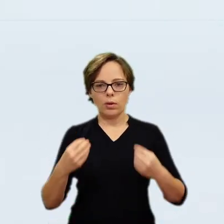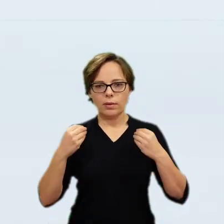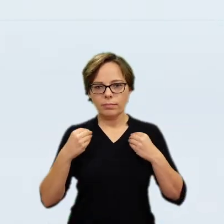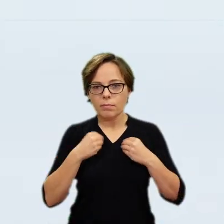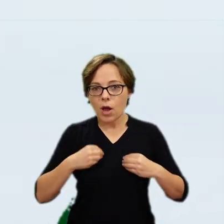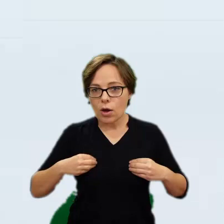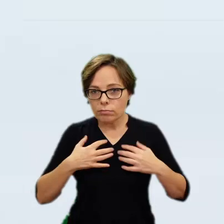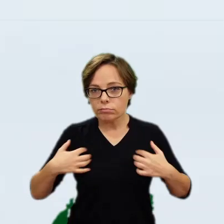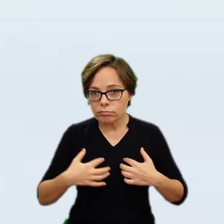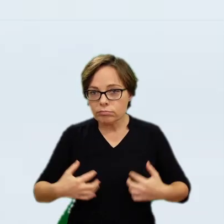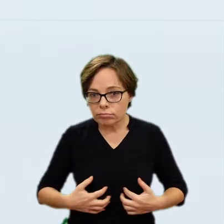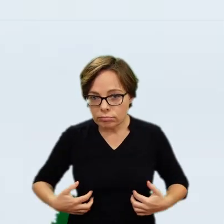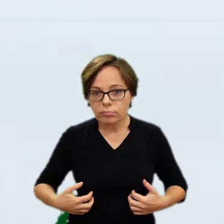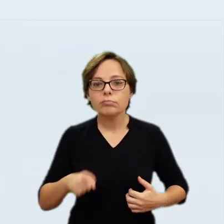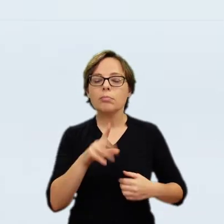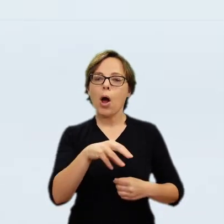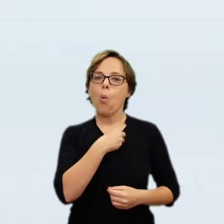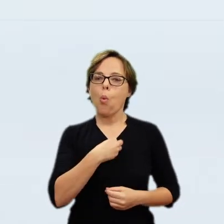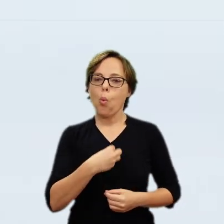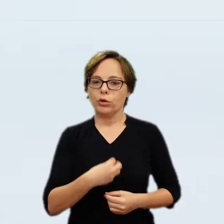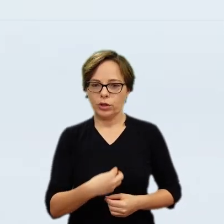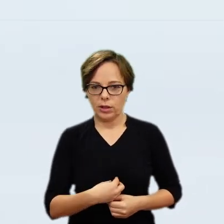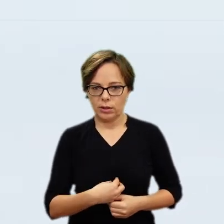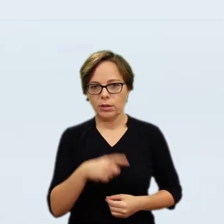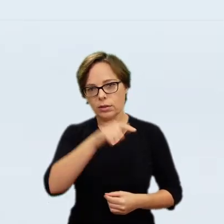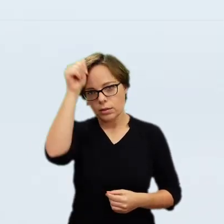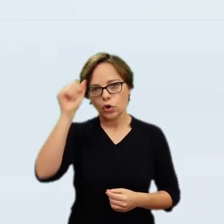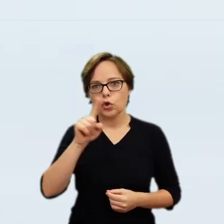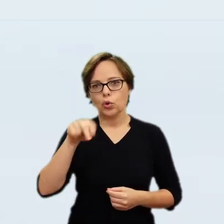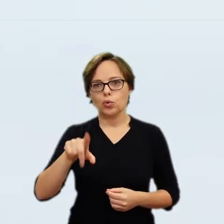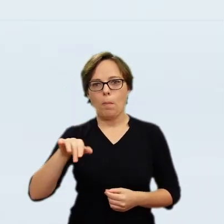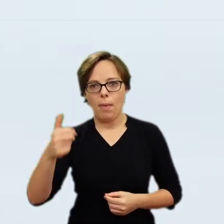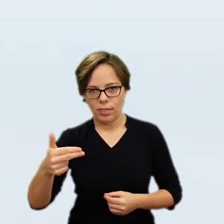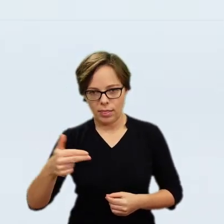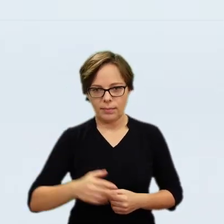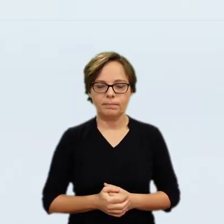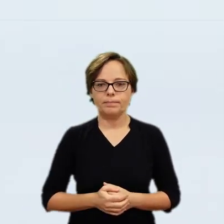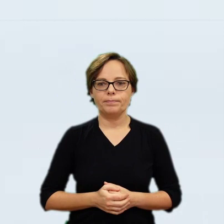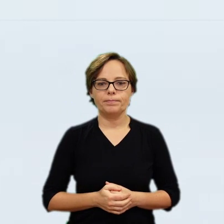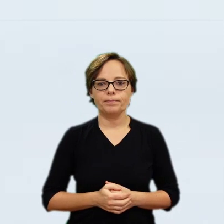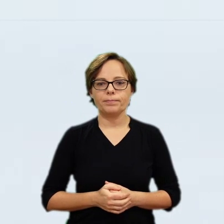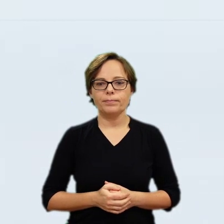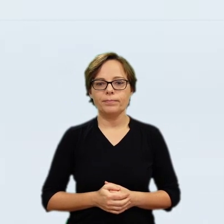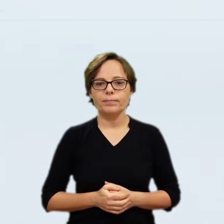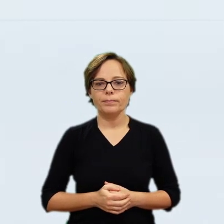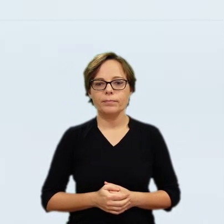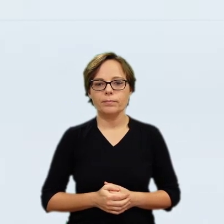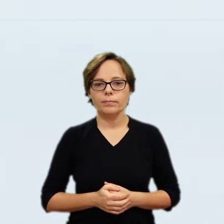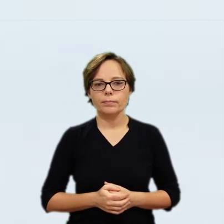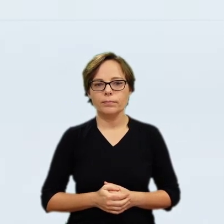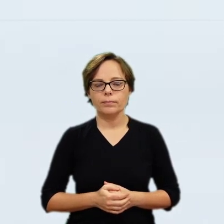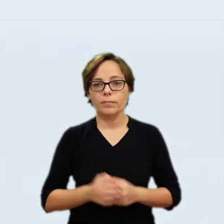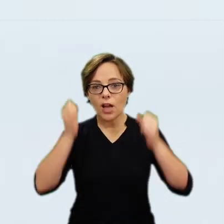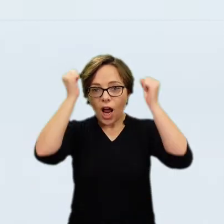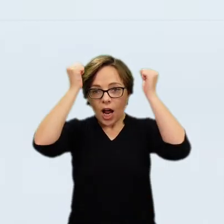warrior status. they were tacked in fine harness, covered in rich cloth, adorned with plumes and even wings and on high day